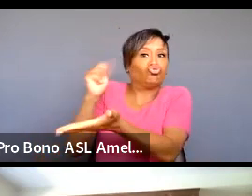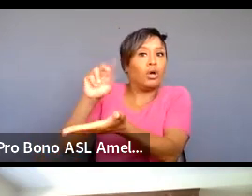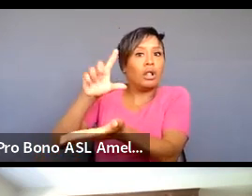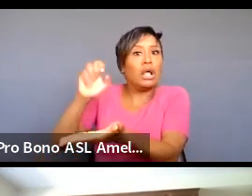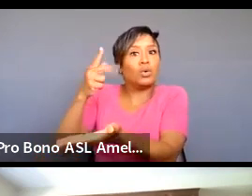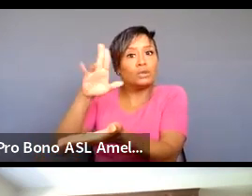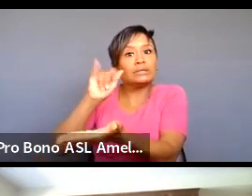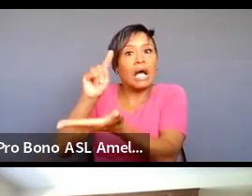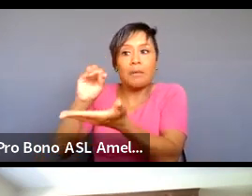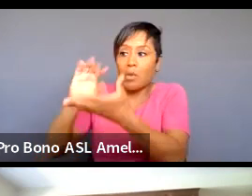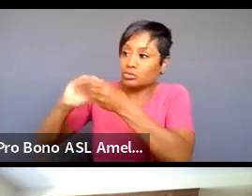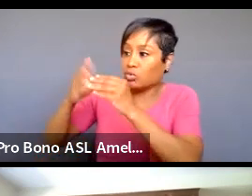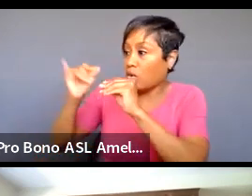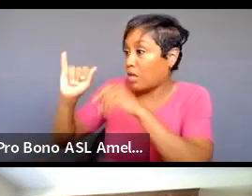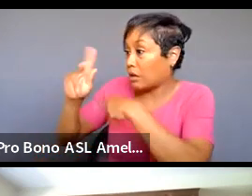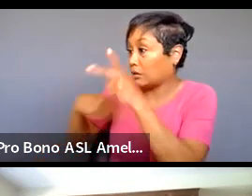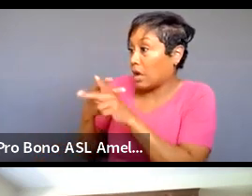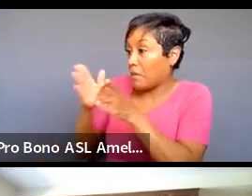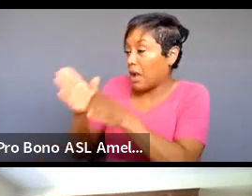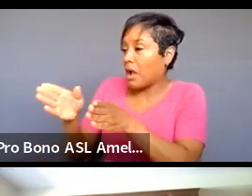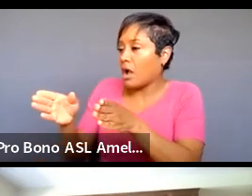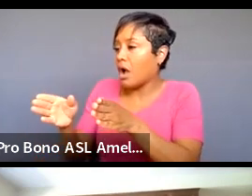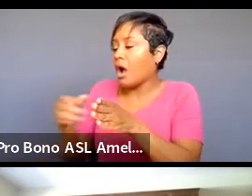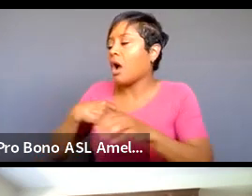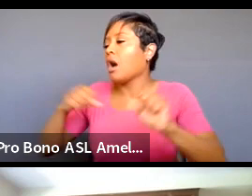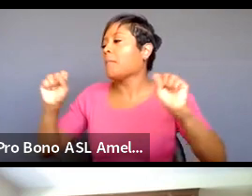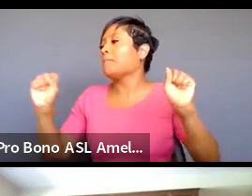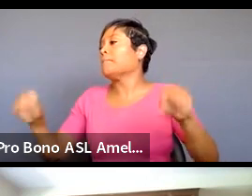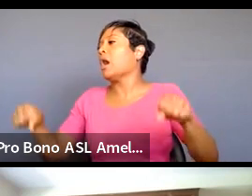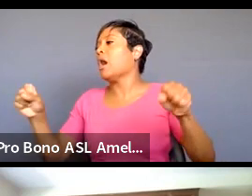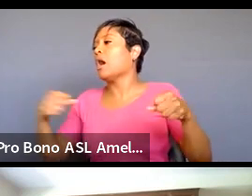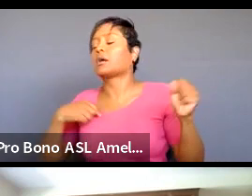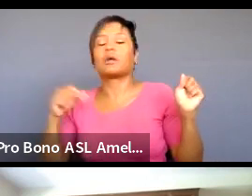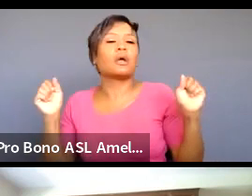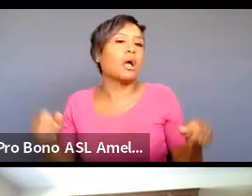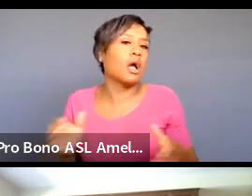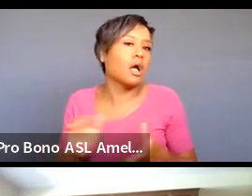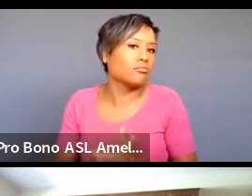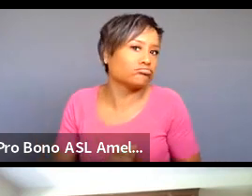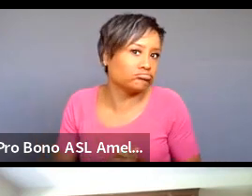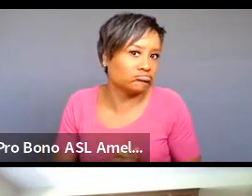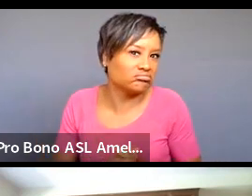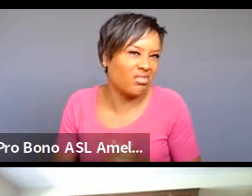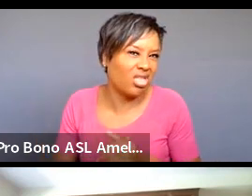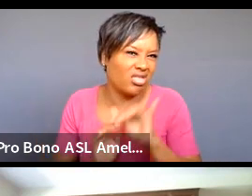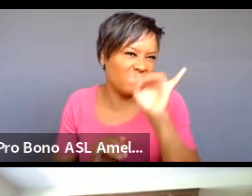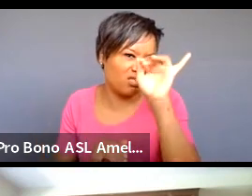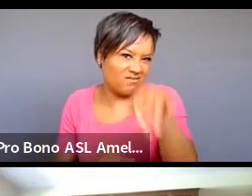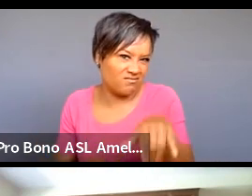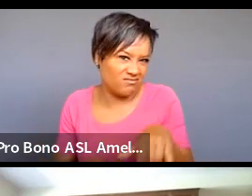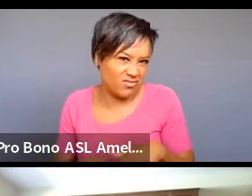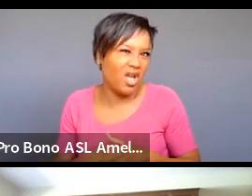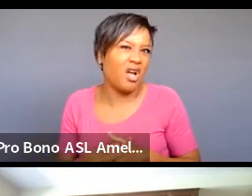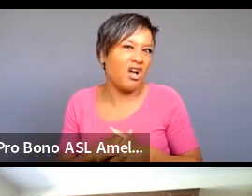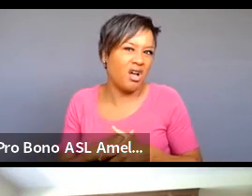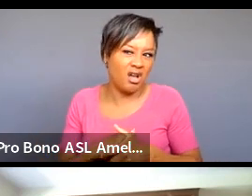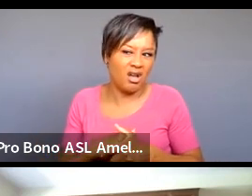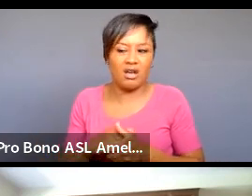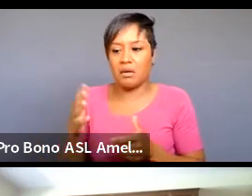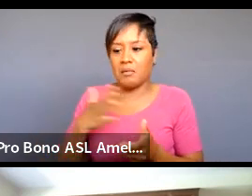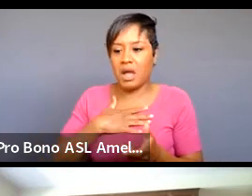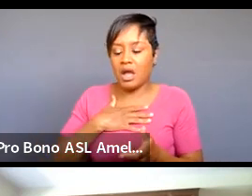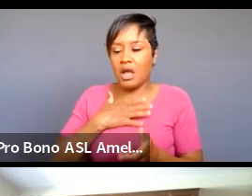stories in that medium was possible and so um that that's where i got my